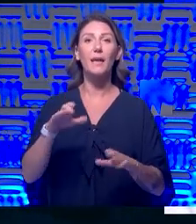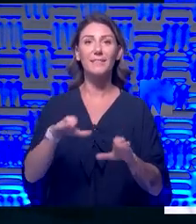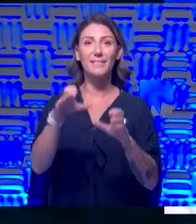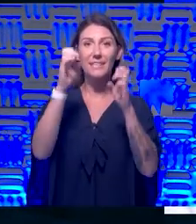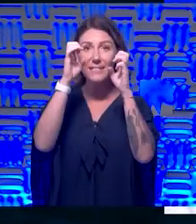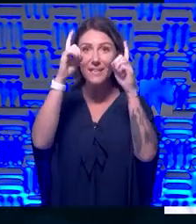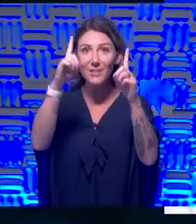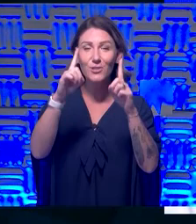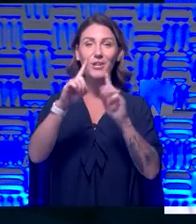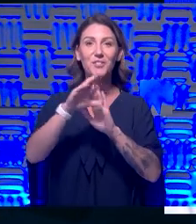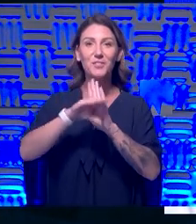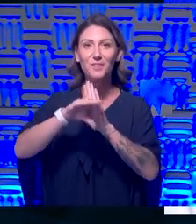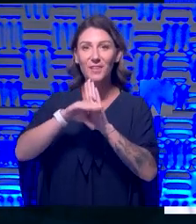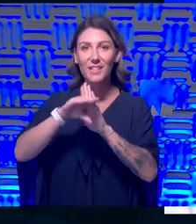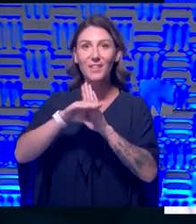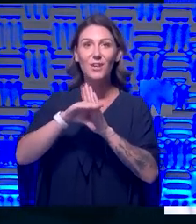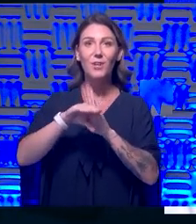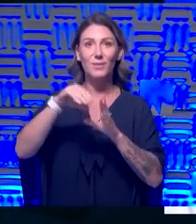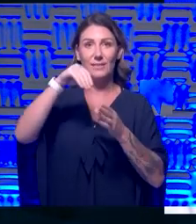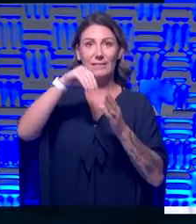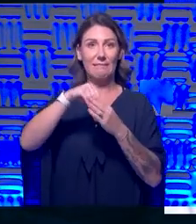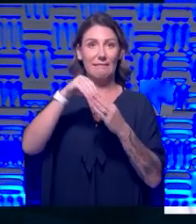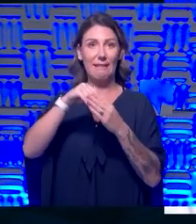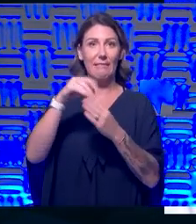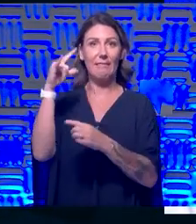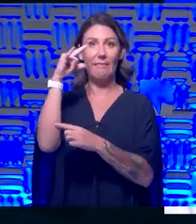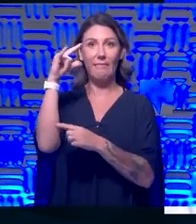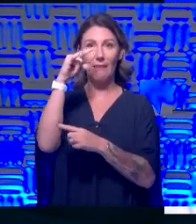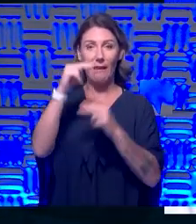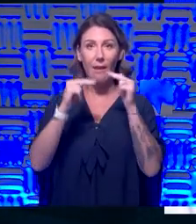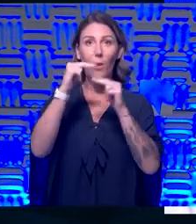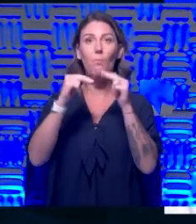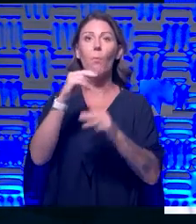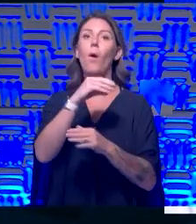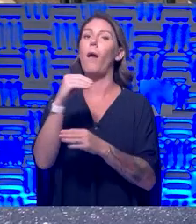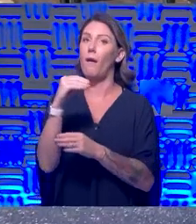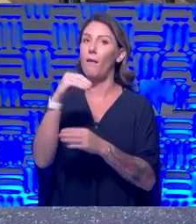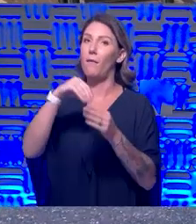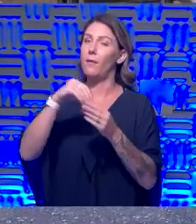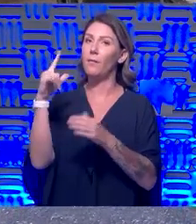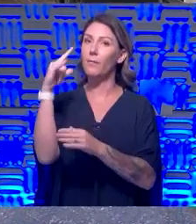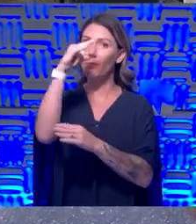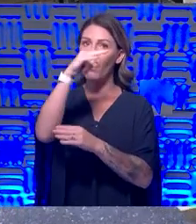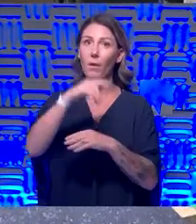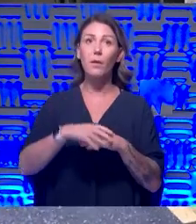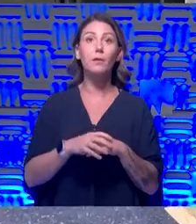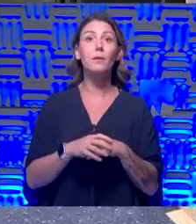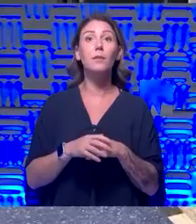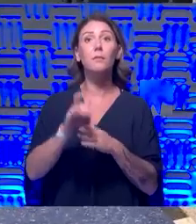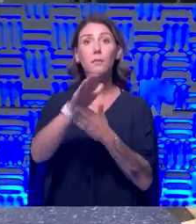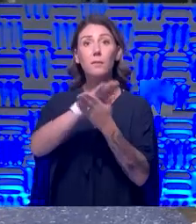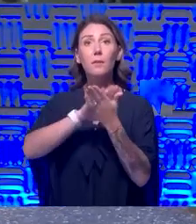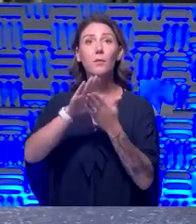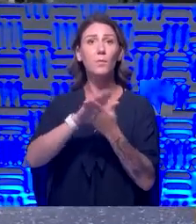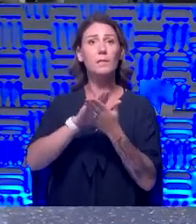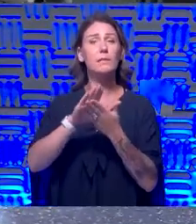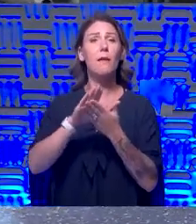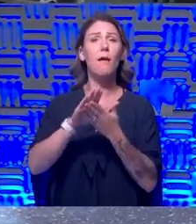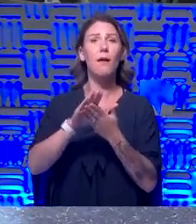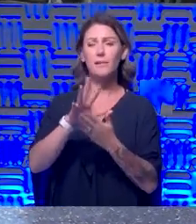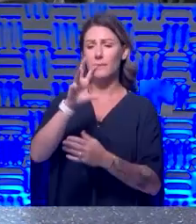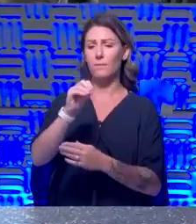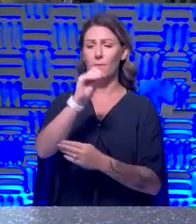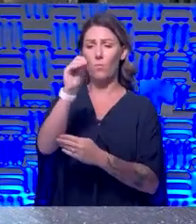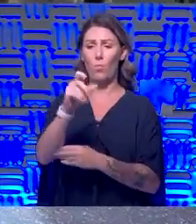while in the airport and in this plane. It was nice that in the airport, 50% of people or